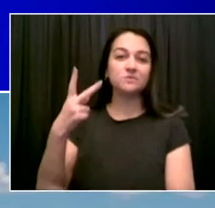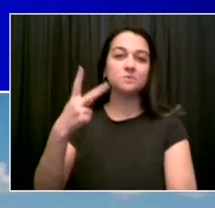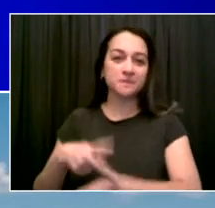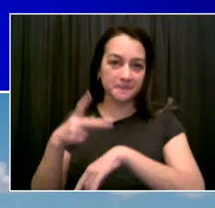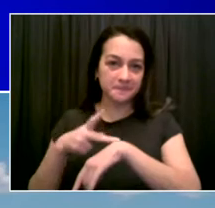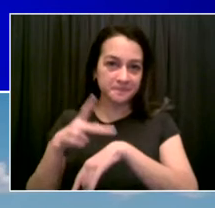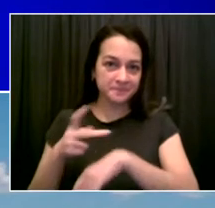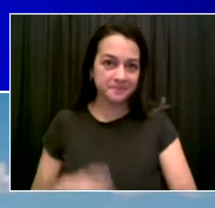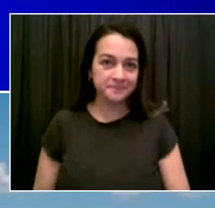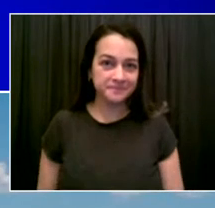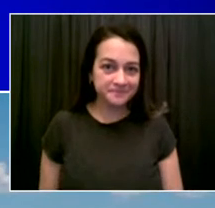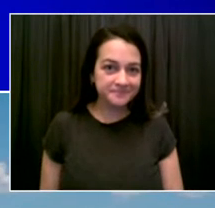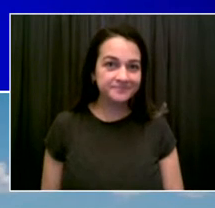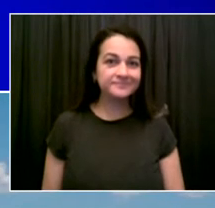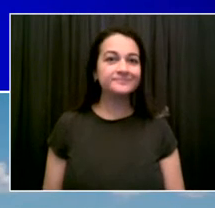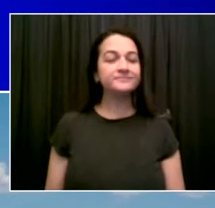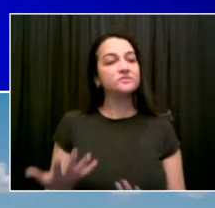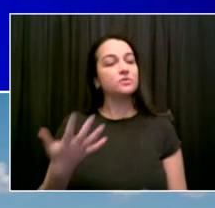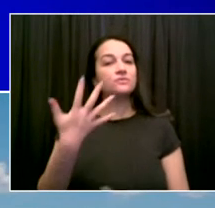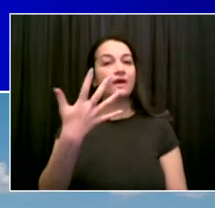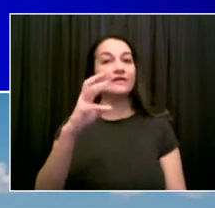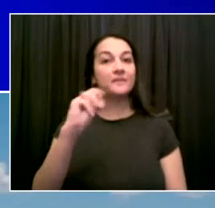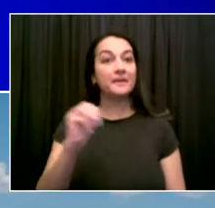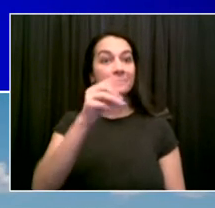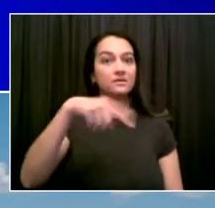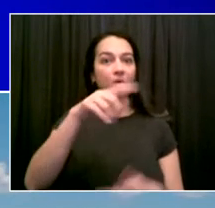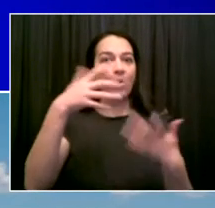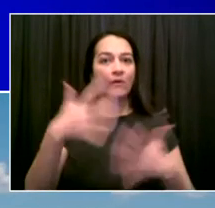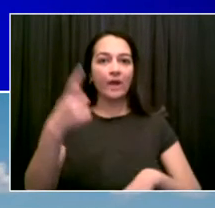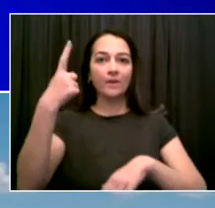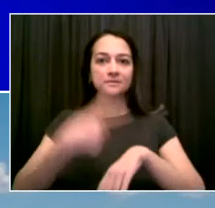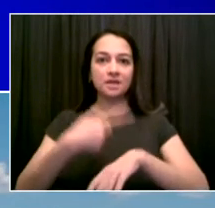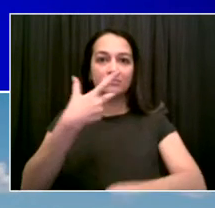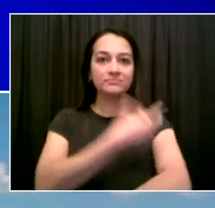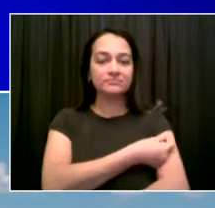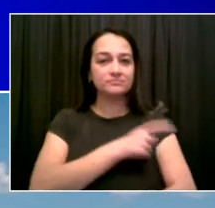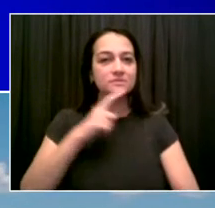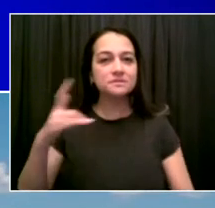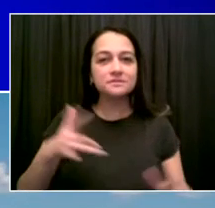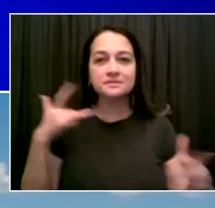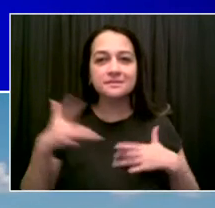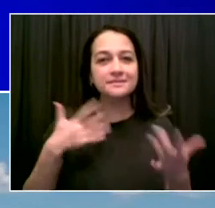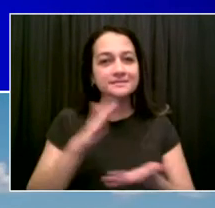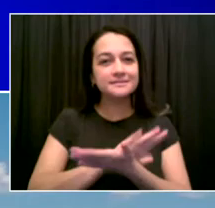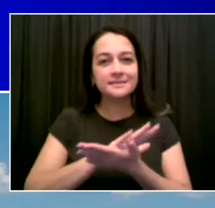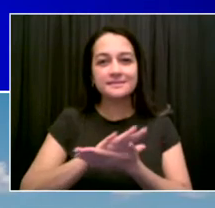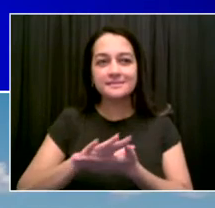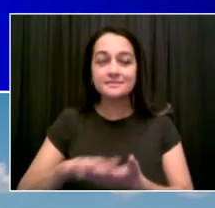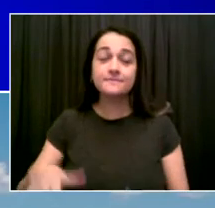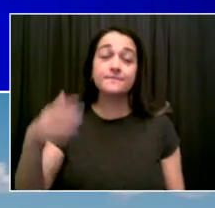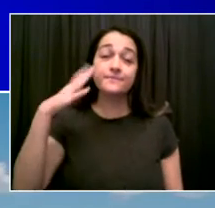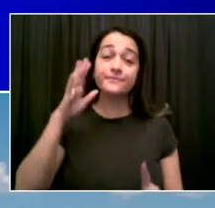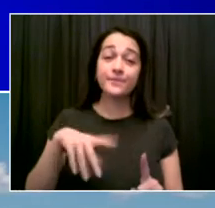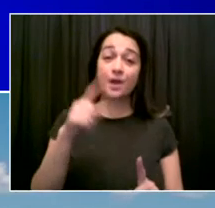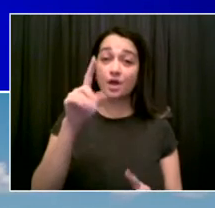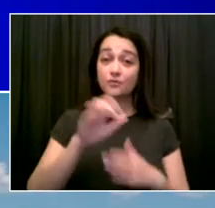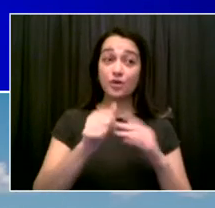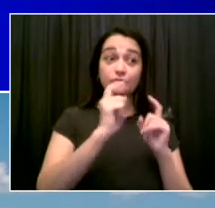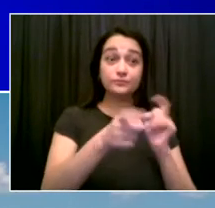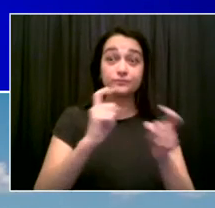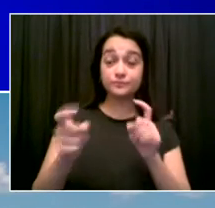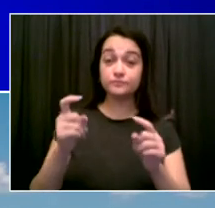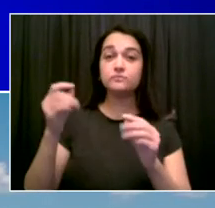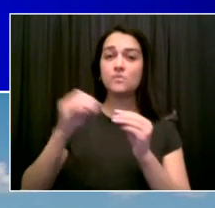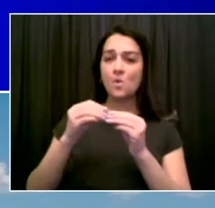to go farther with a smart mix of incentives and mandates because it's all about vaccination. I've been saying